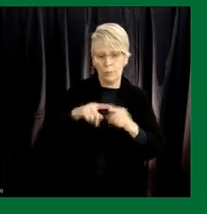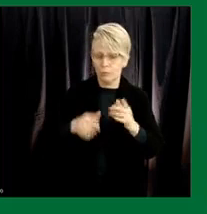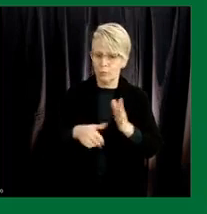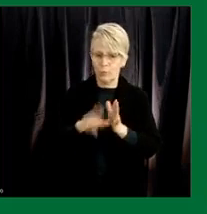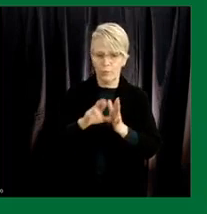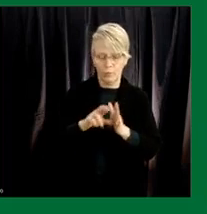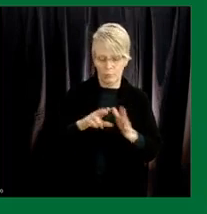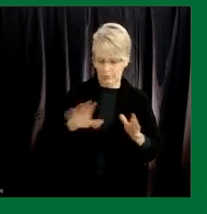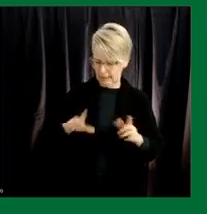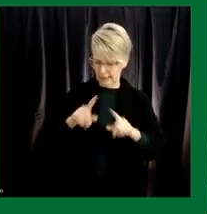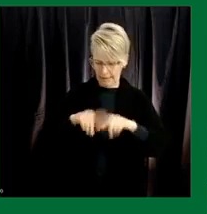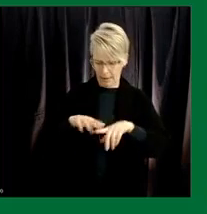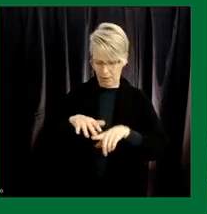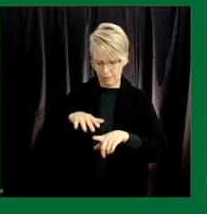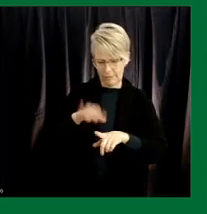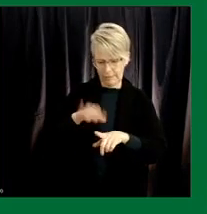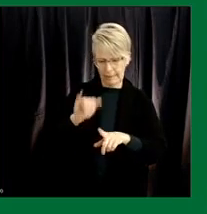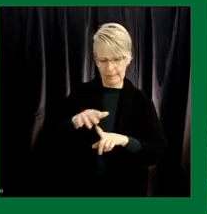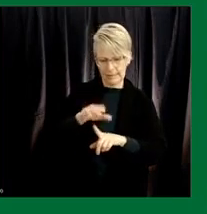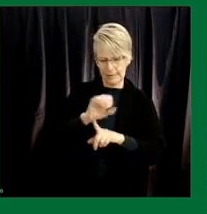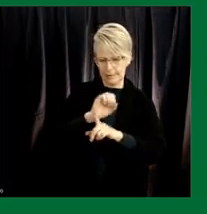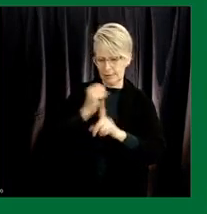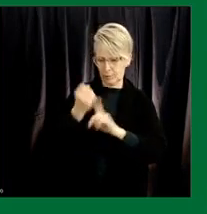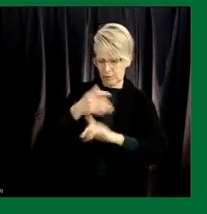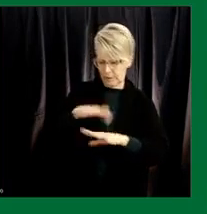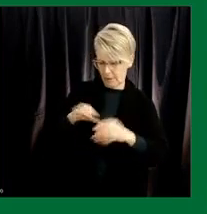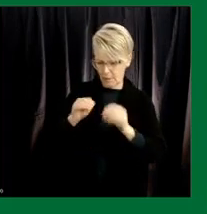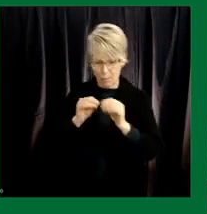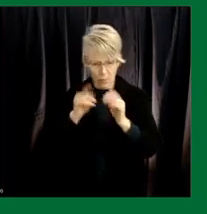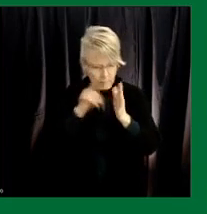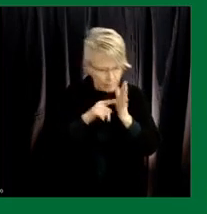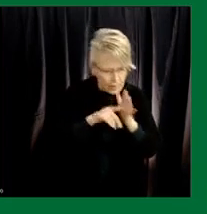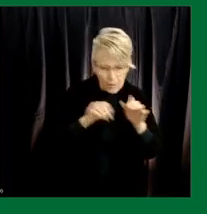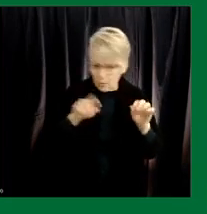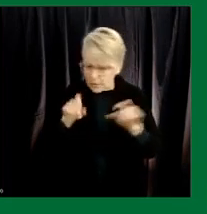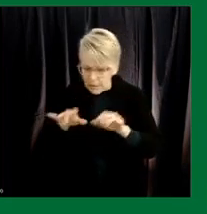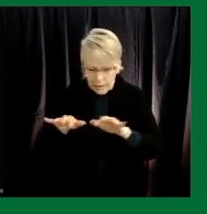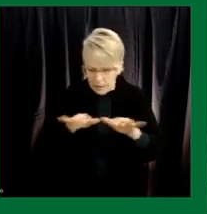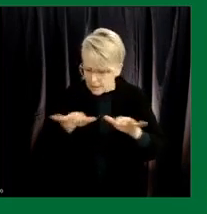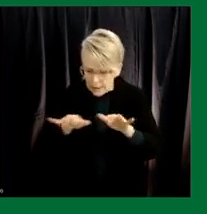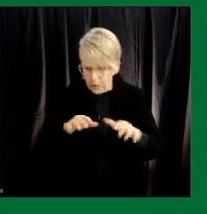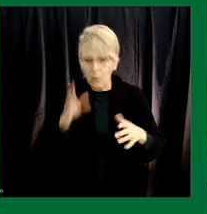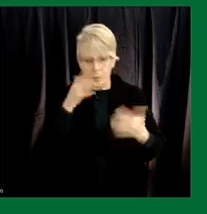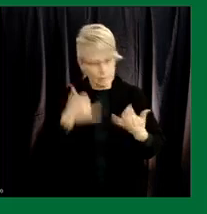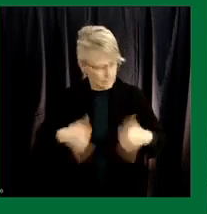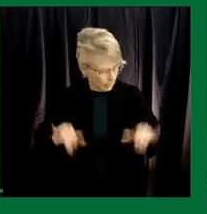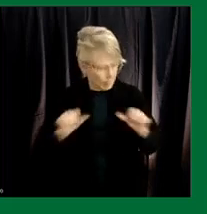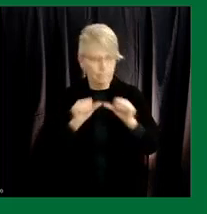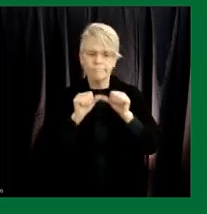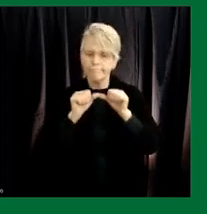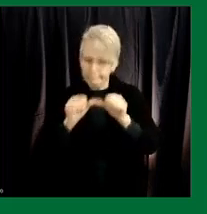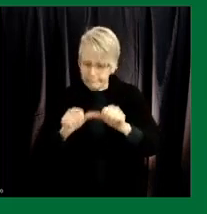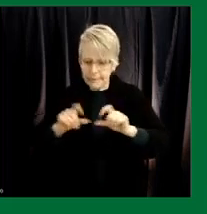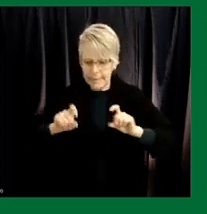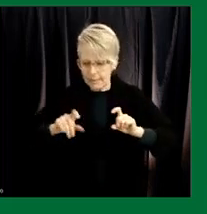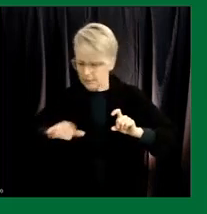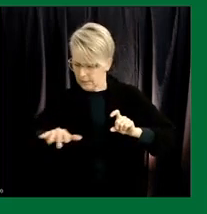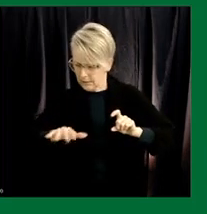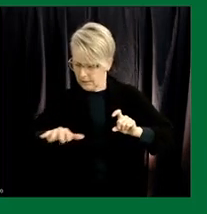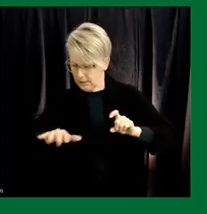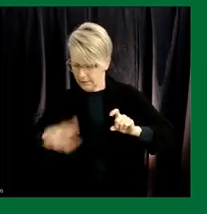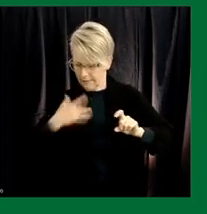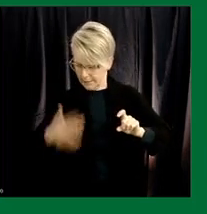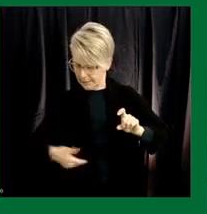situation if there's any further investigations or testing that's required so that will continue to happen and especially if at this point